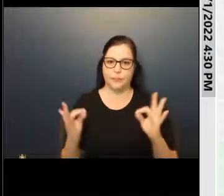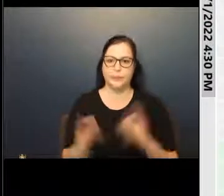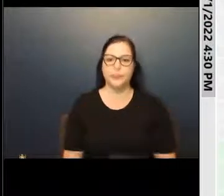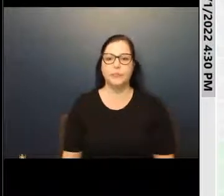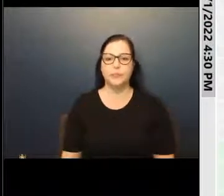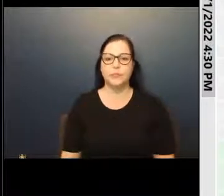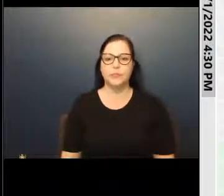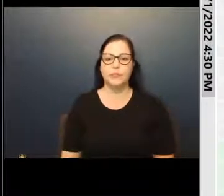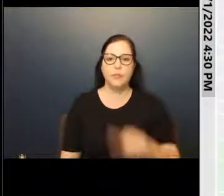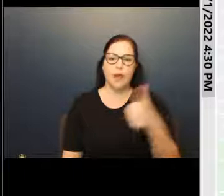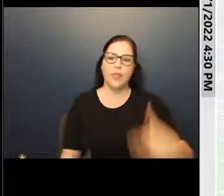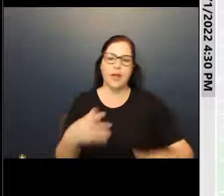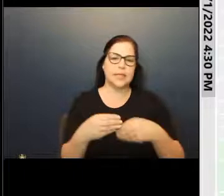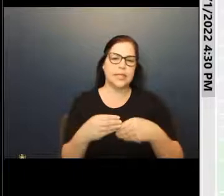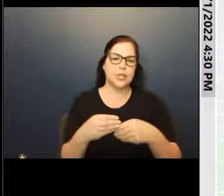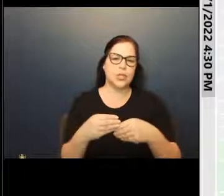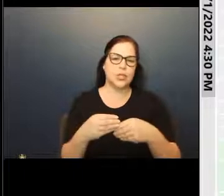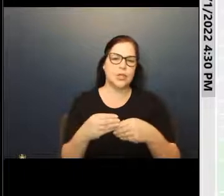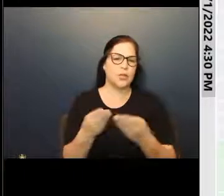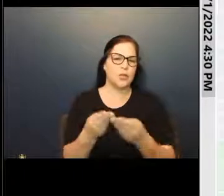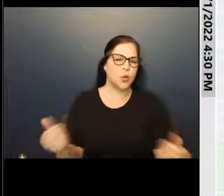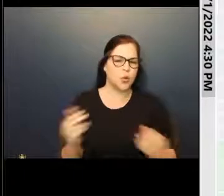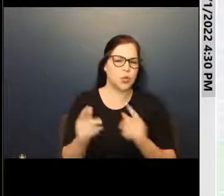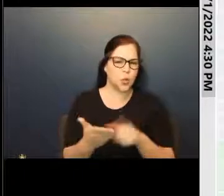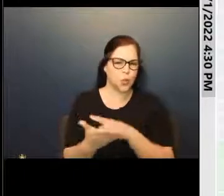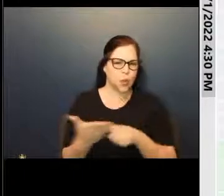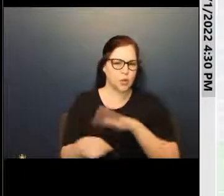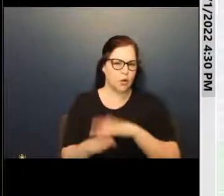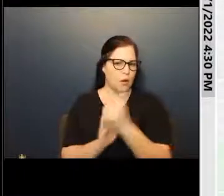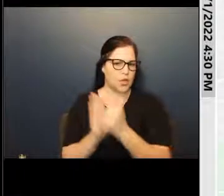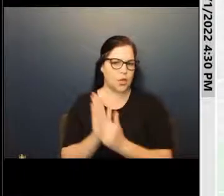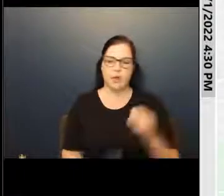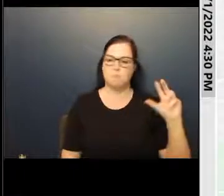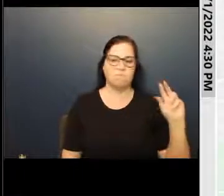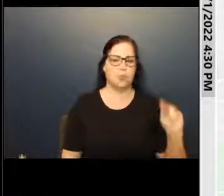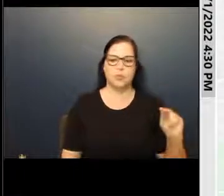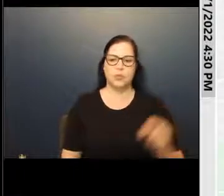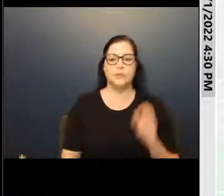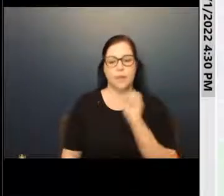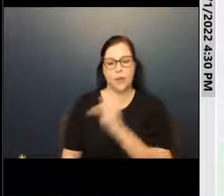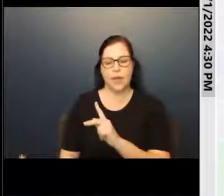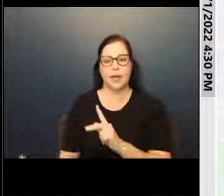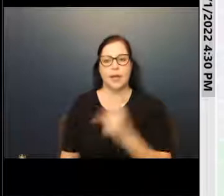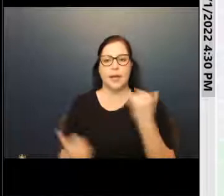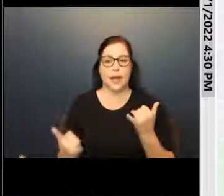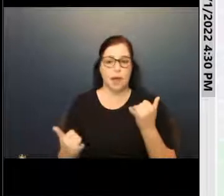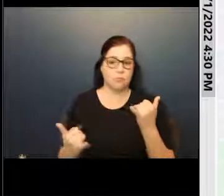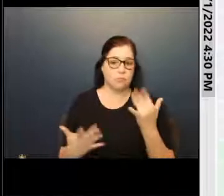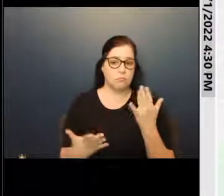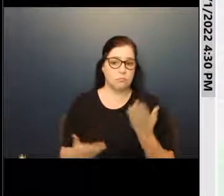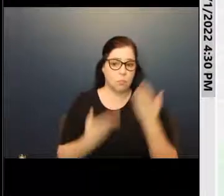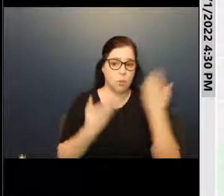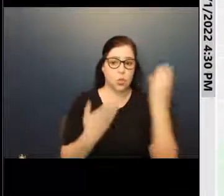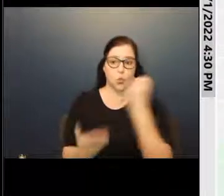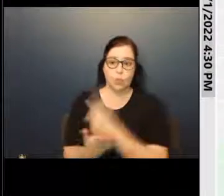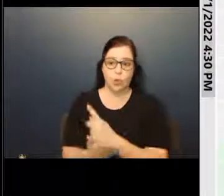Any additions, solutions, or corrections to the agenda? No, sir. All right. May I have a motion to approve? No, move.